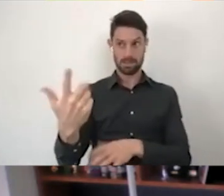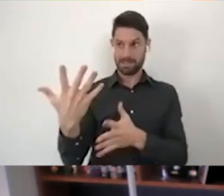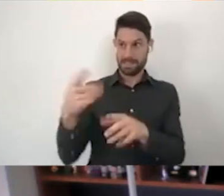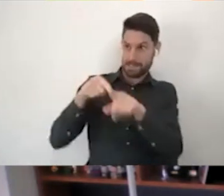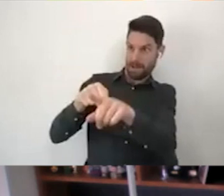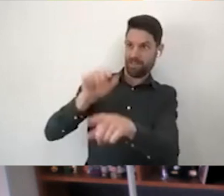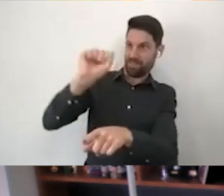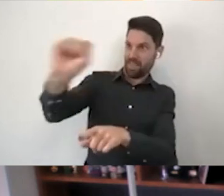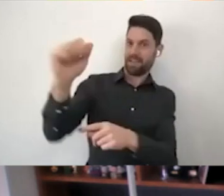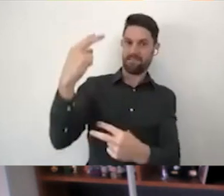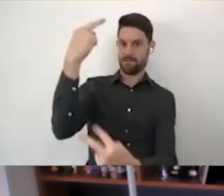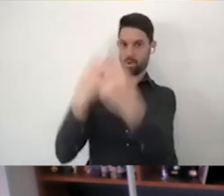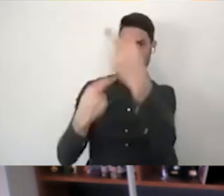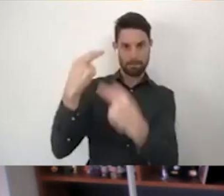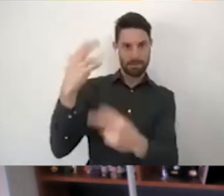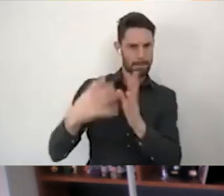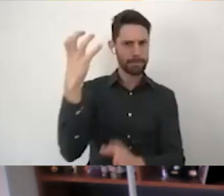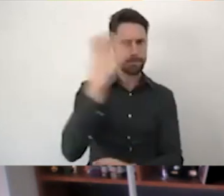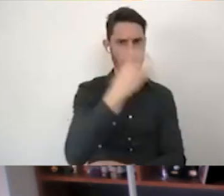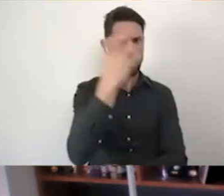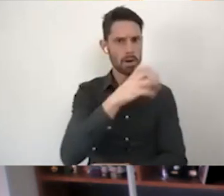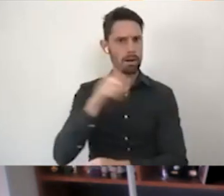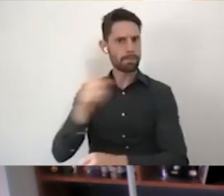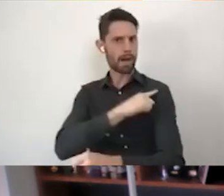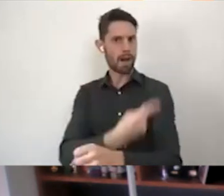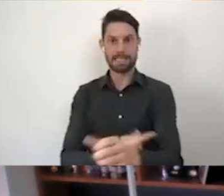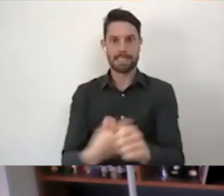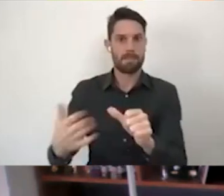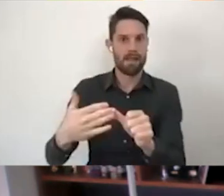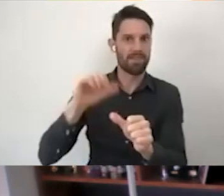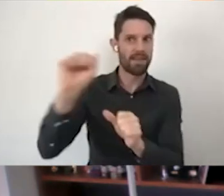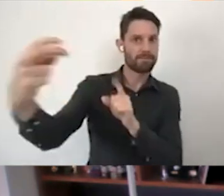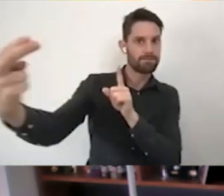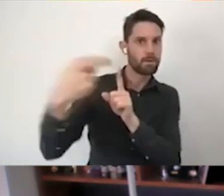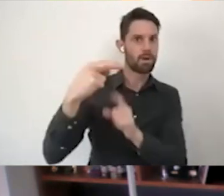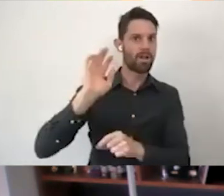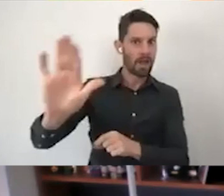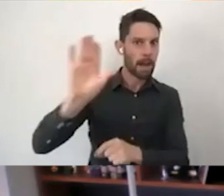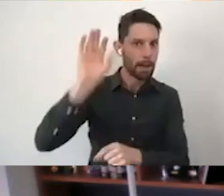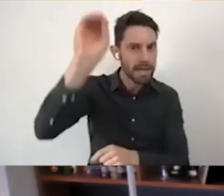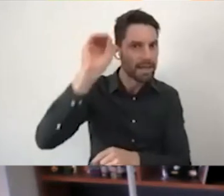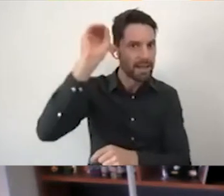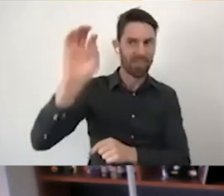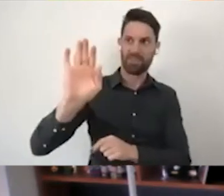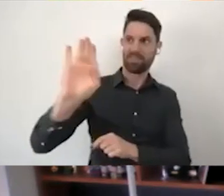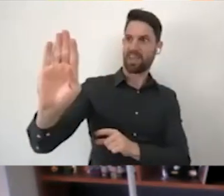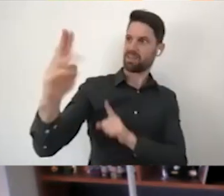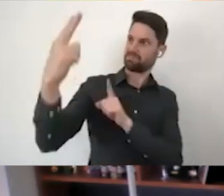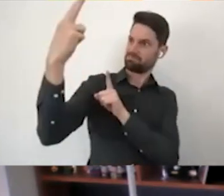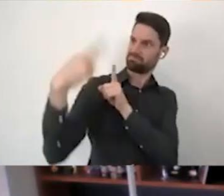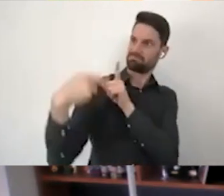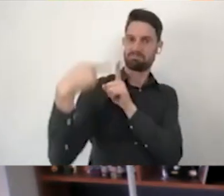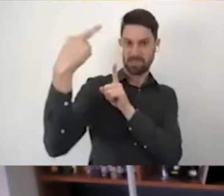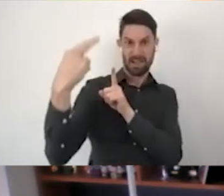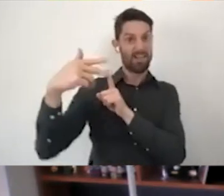dictate how our lives would be, or being told by a stranger what